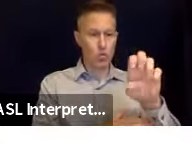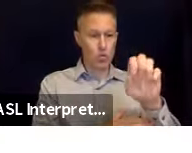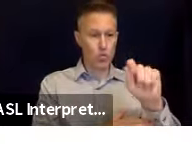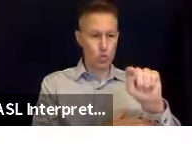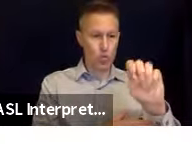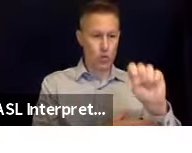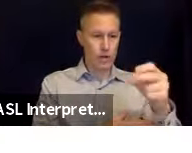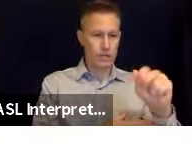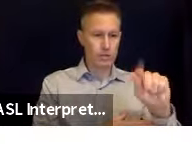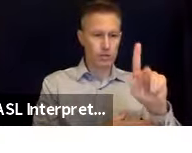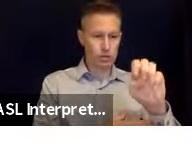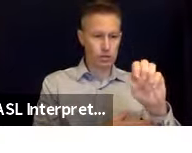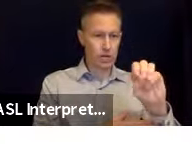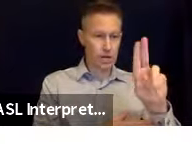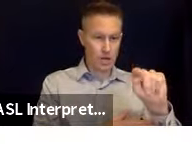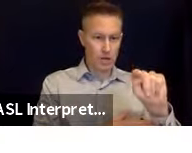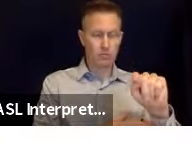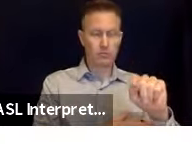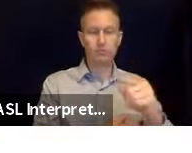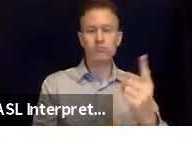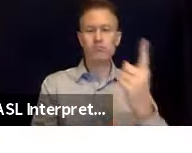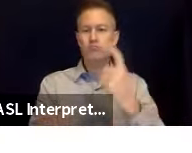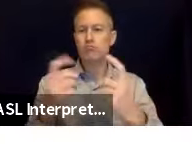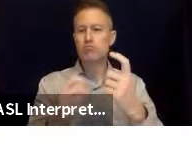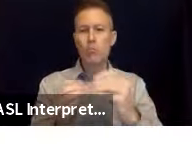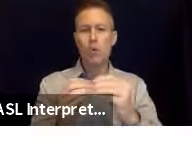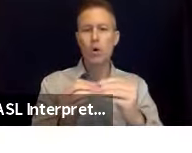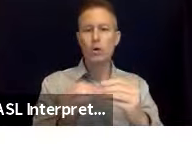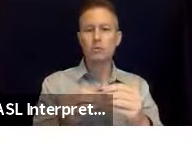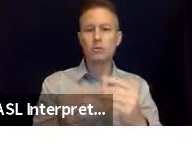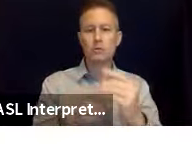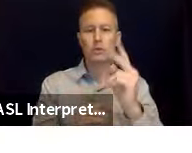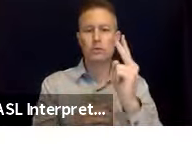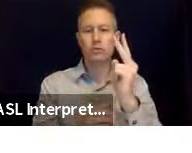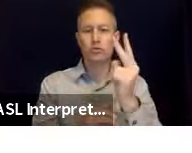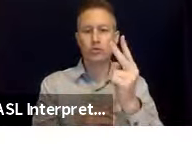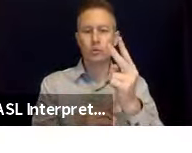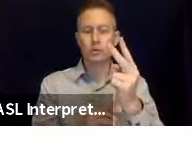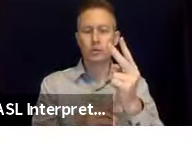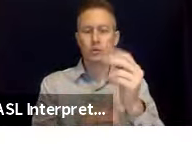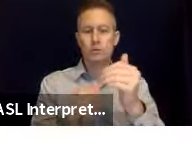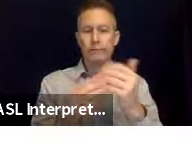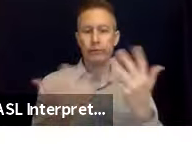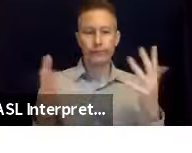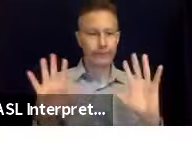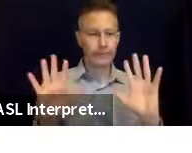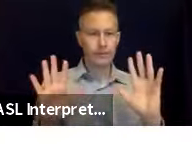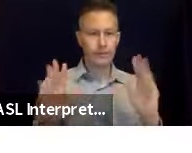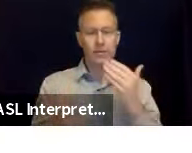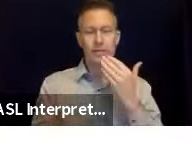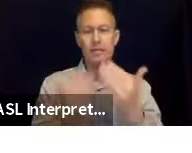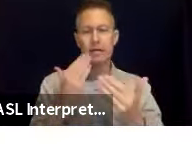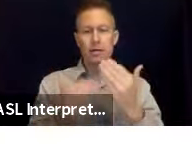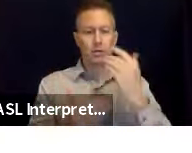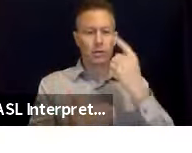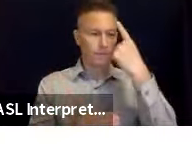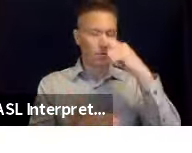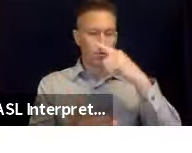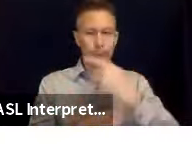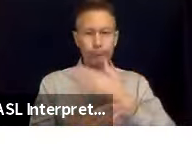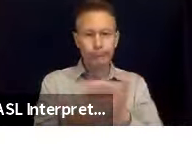Any other questions that we want to maybe two more minutes here before we wrap up. Thank you everyone for staying with us.